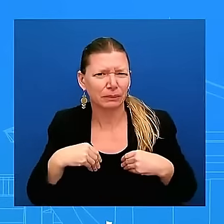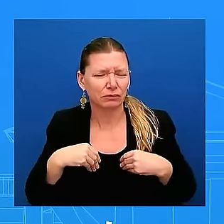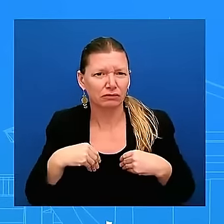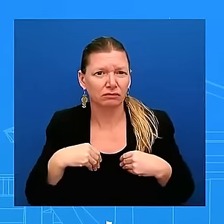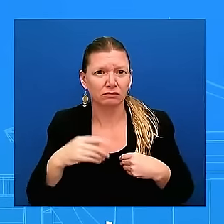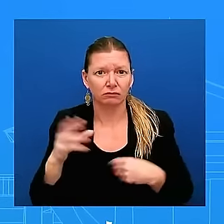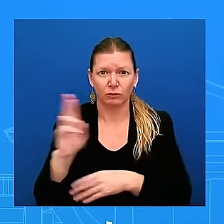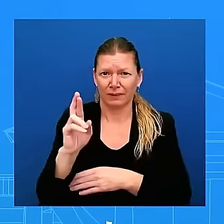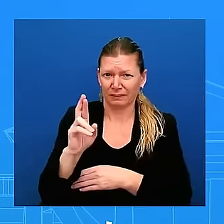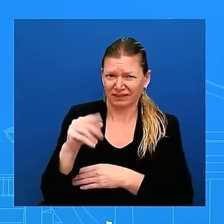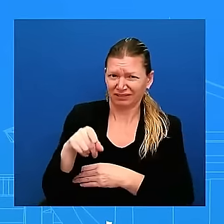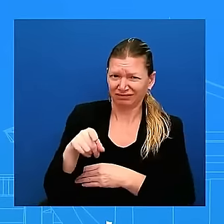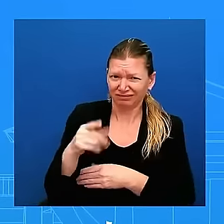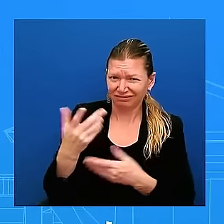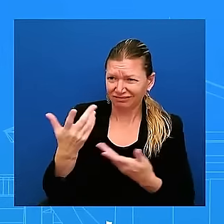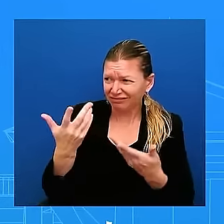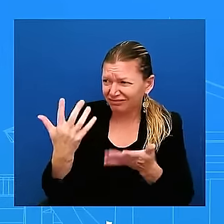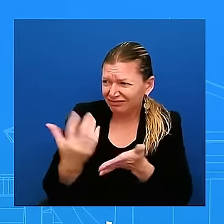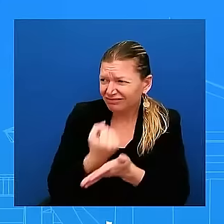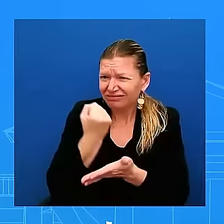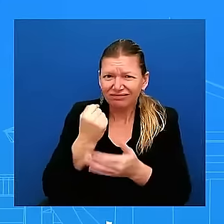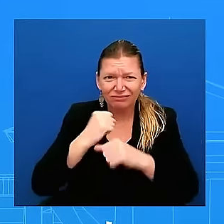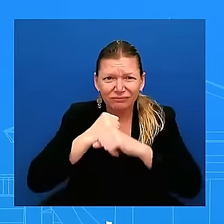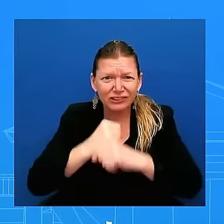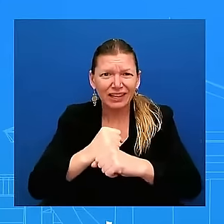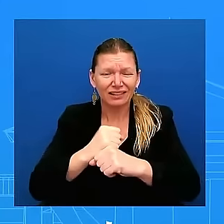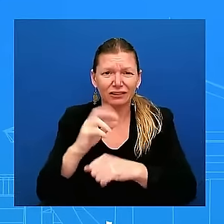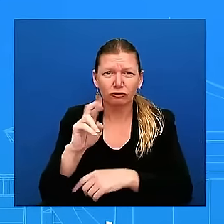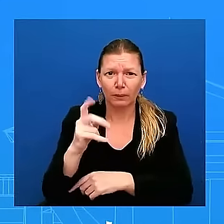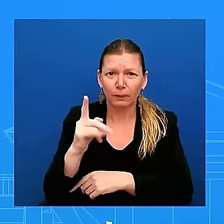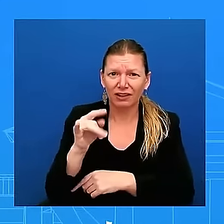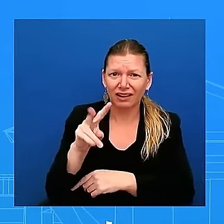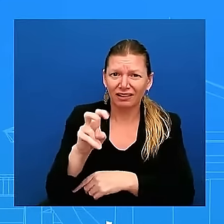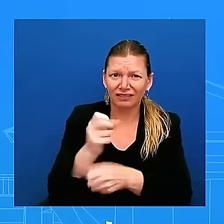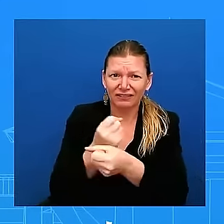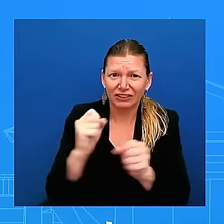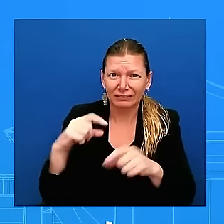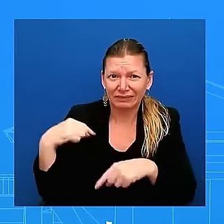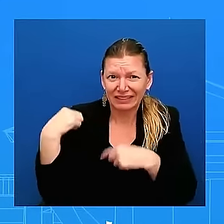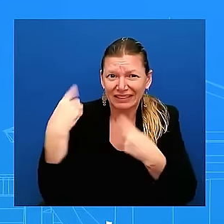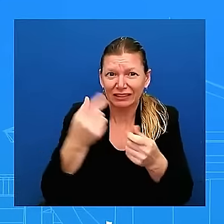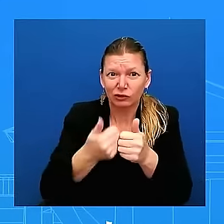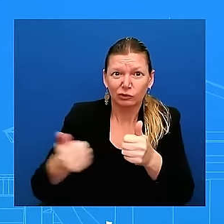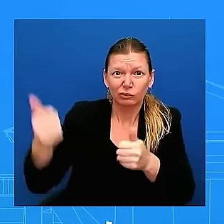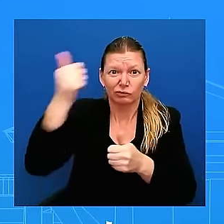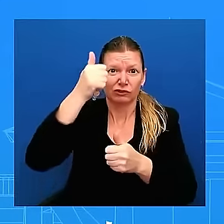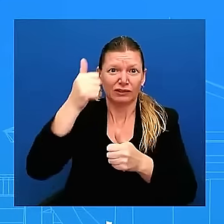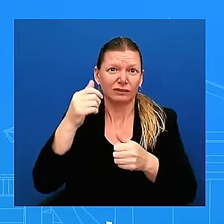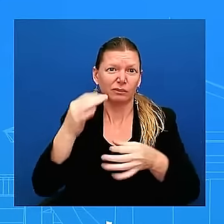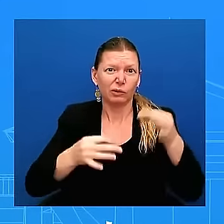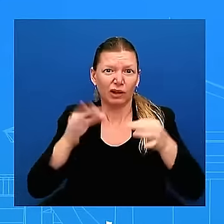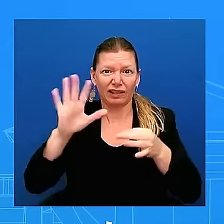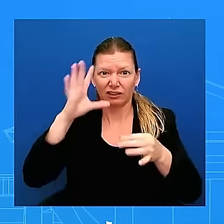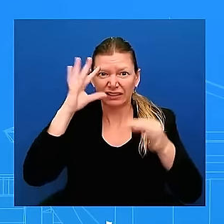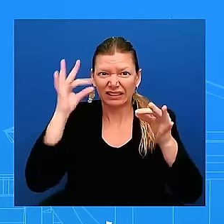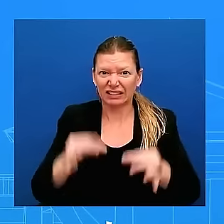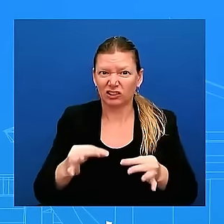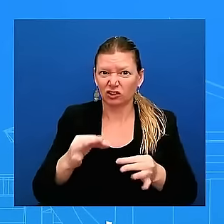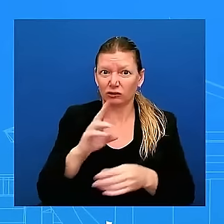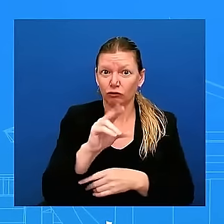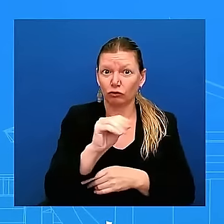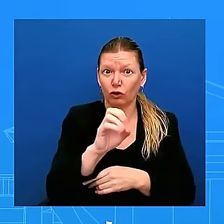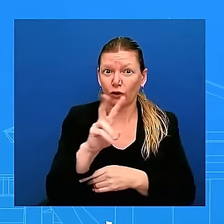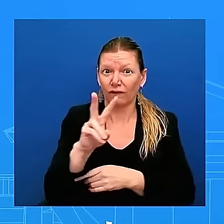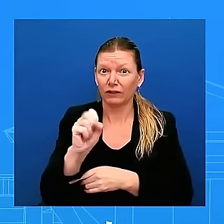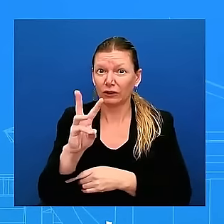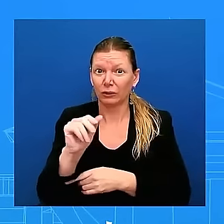Court's extreme decision to overturn Roe v. Wade and at every turn they have refused to do so instead